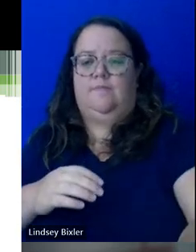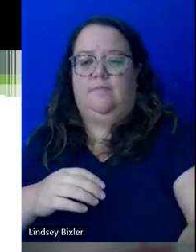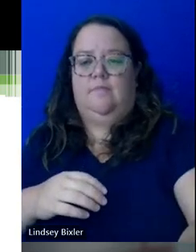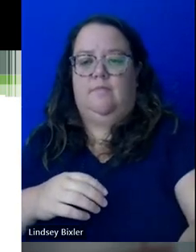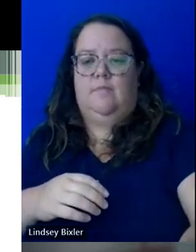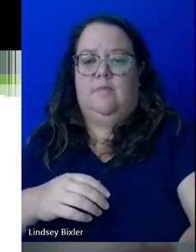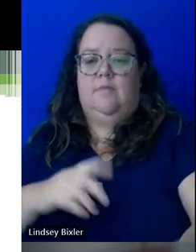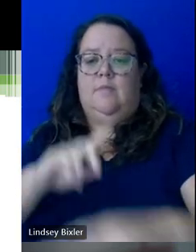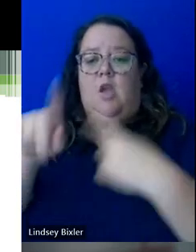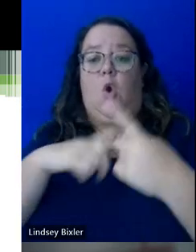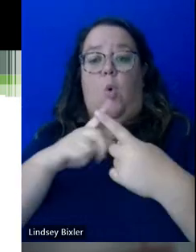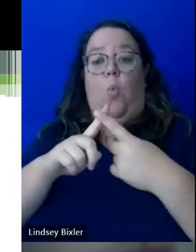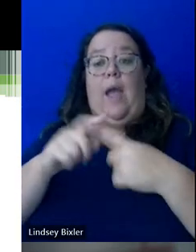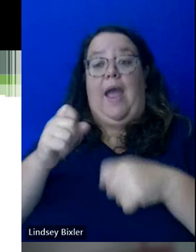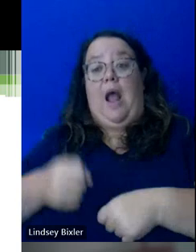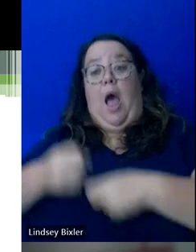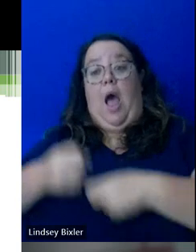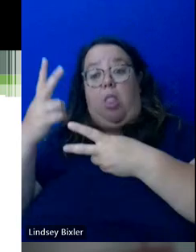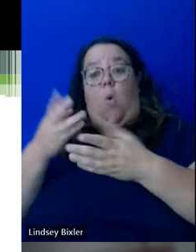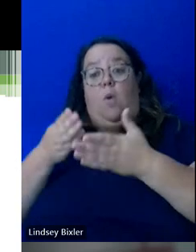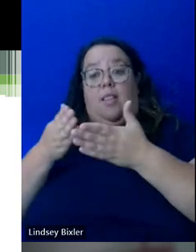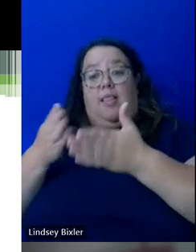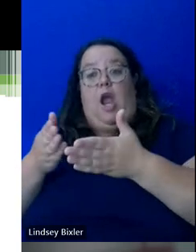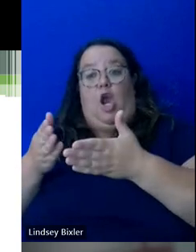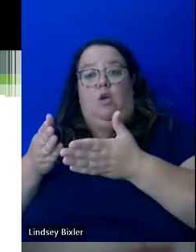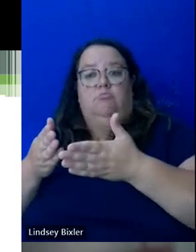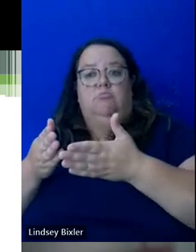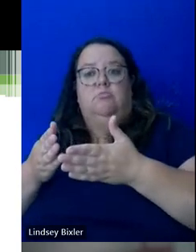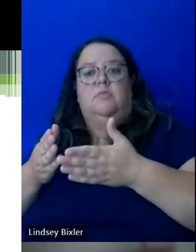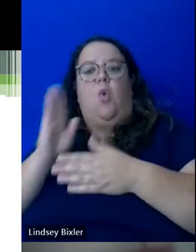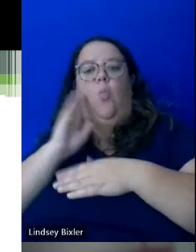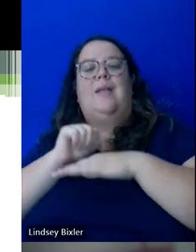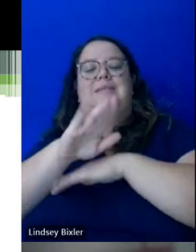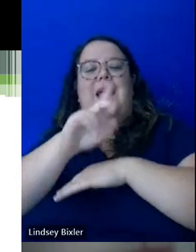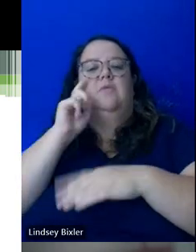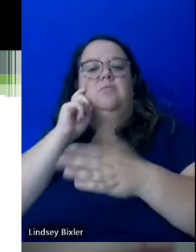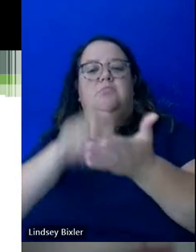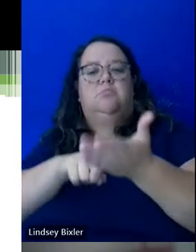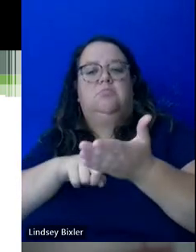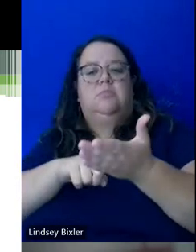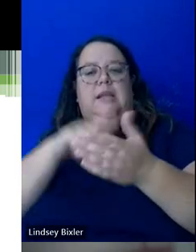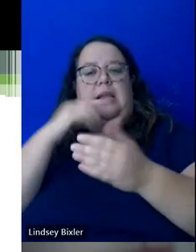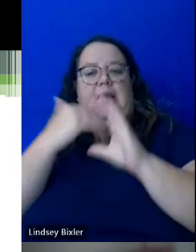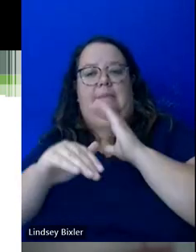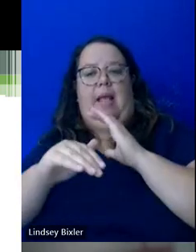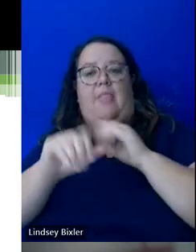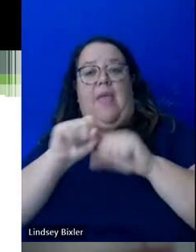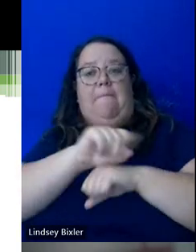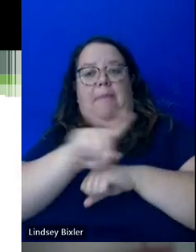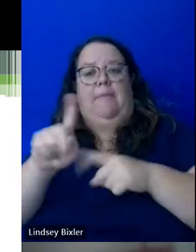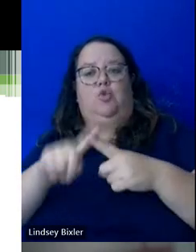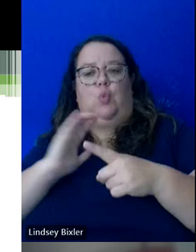in there, if it is uploaded that way, there's an acknowledgement email that goes to our office, to the specialist,